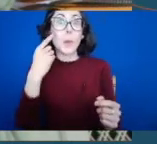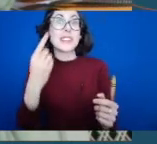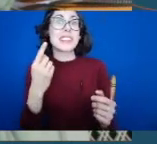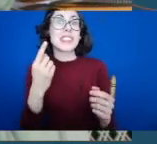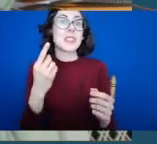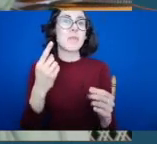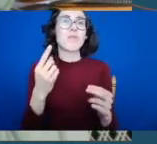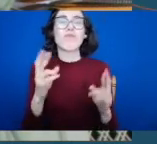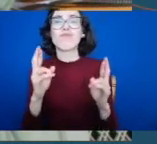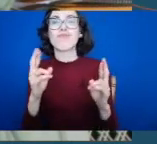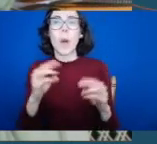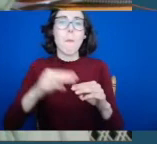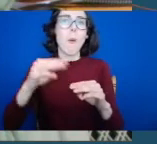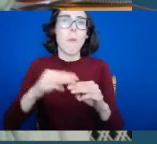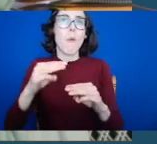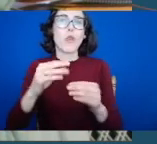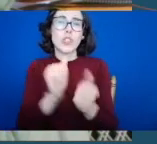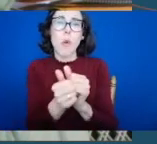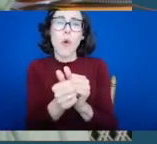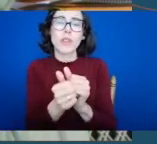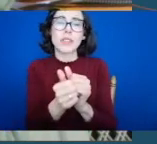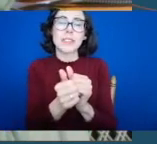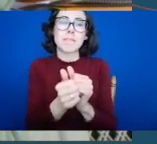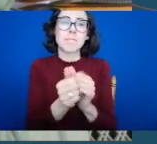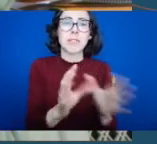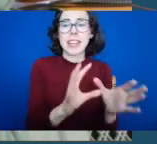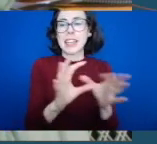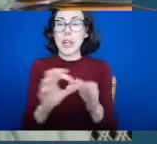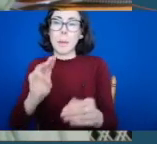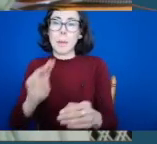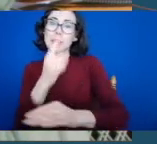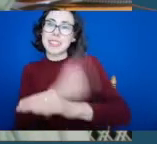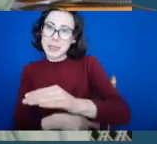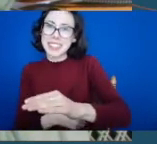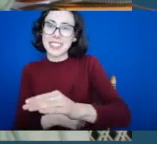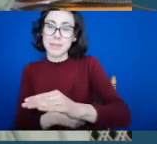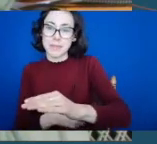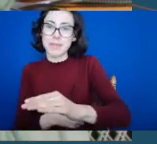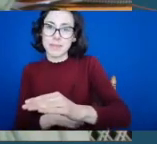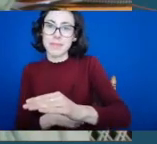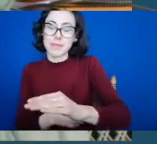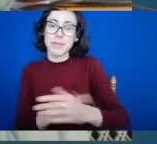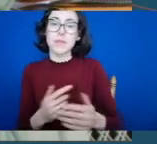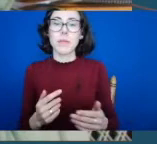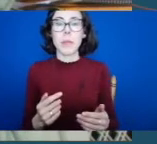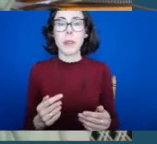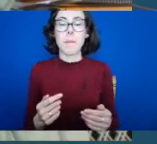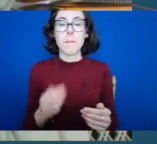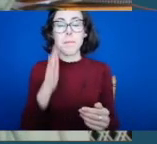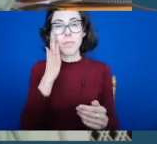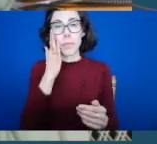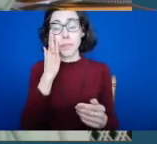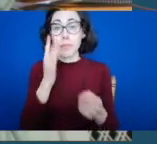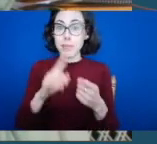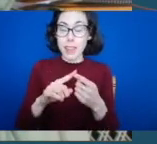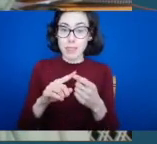for people with disabilities return in a really substantive way. And combining that with the funding, we'll